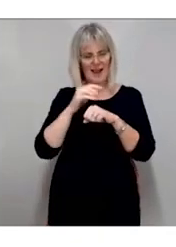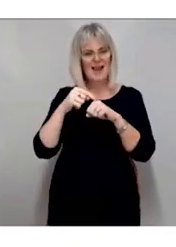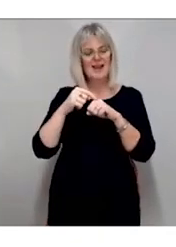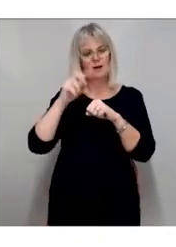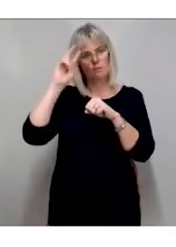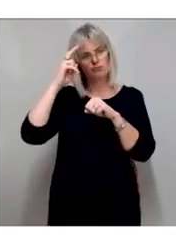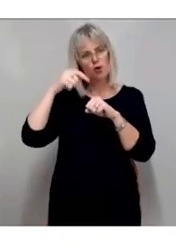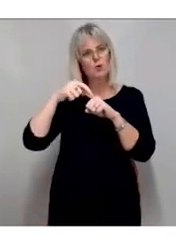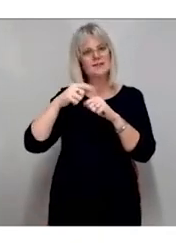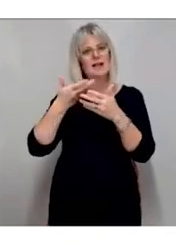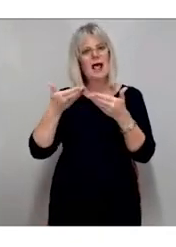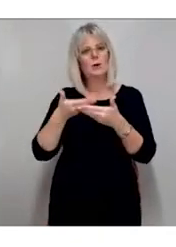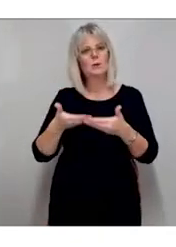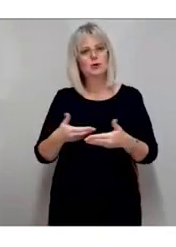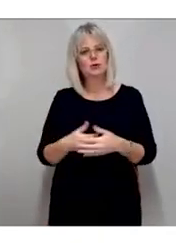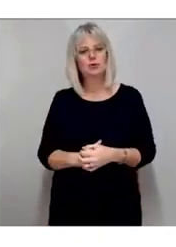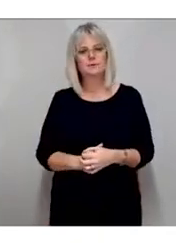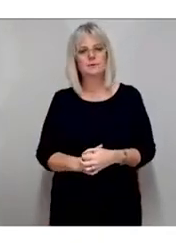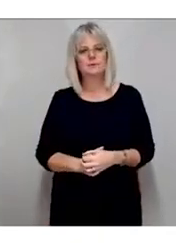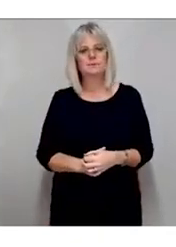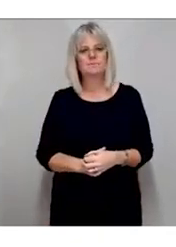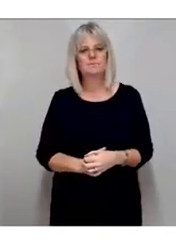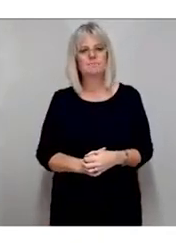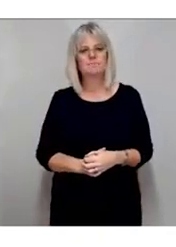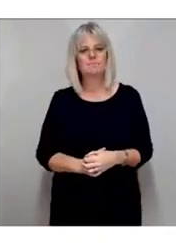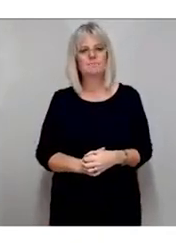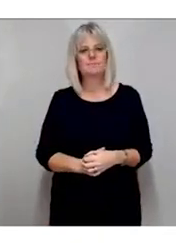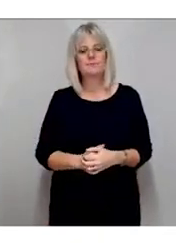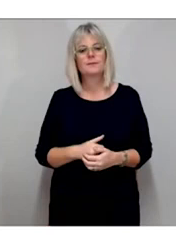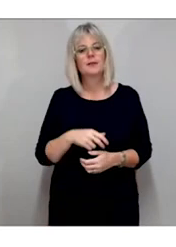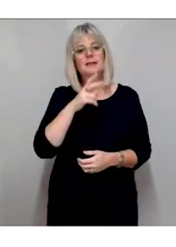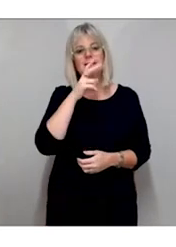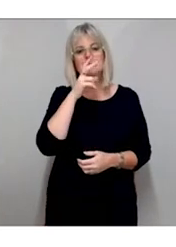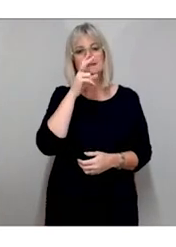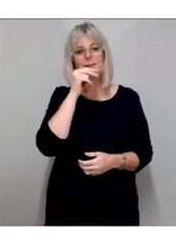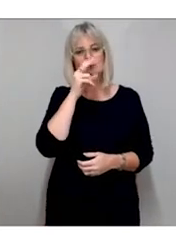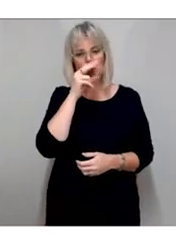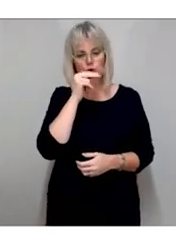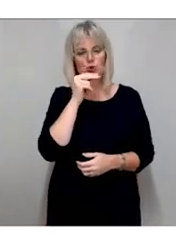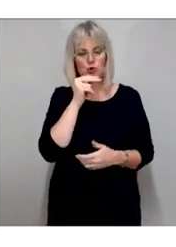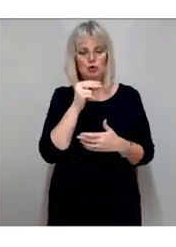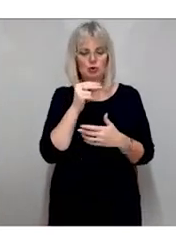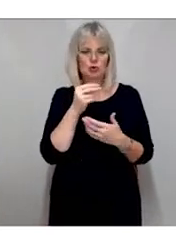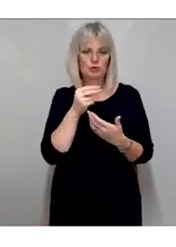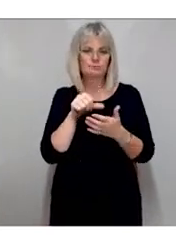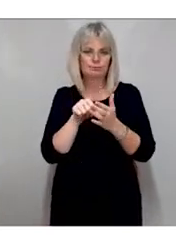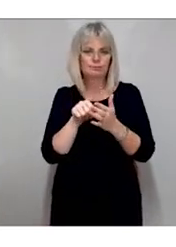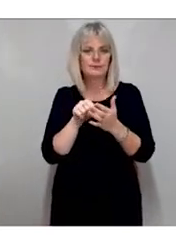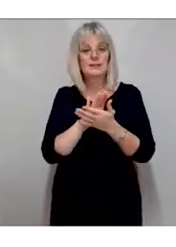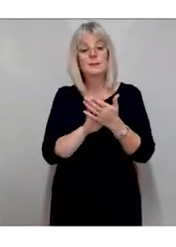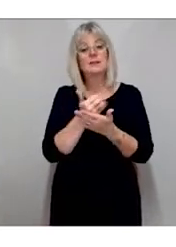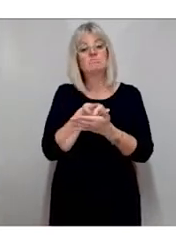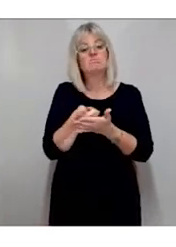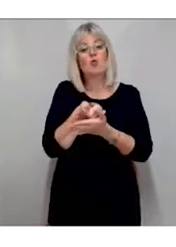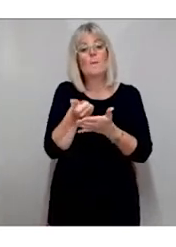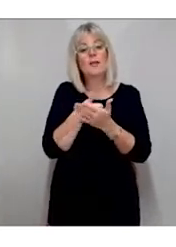A speech impediment, or an impairment of a communication type, is where normal speech is disrupted and